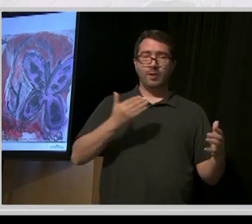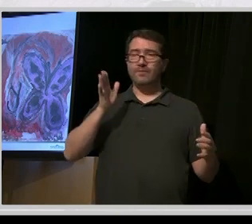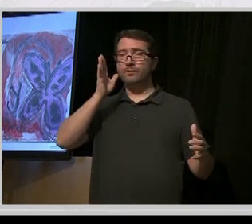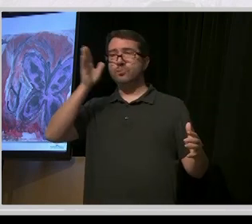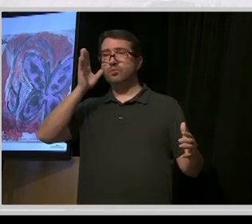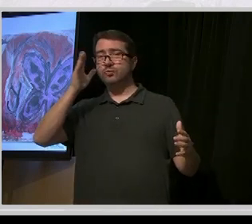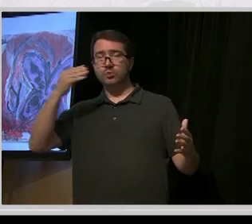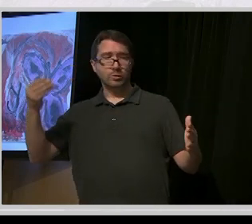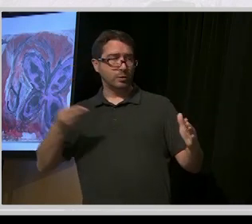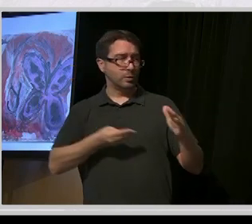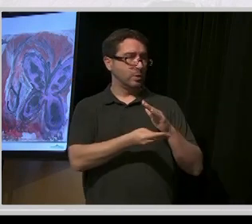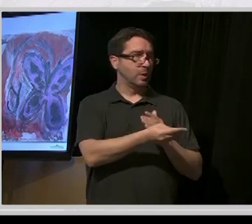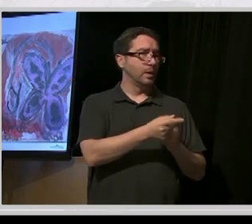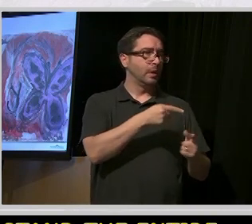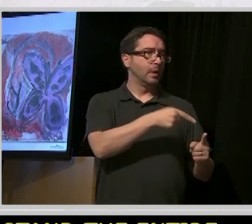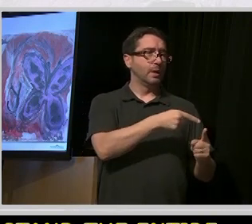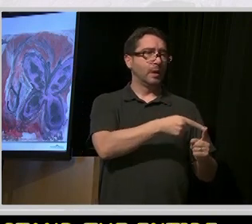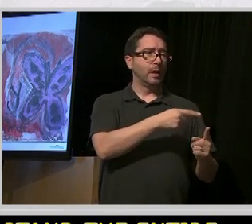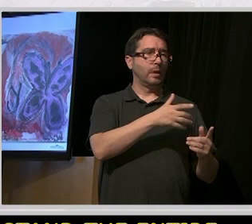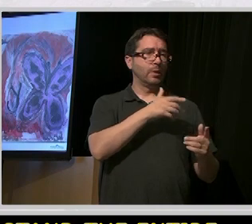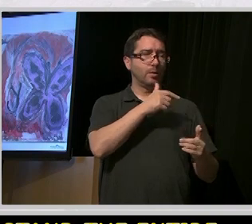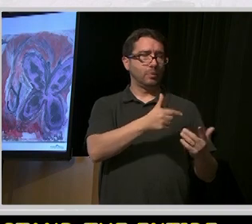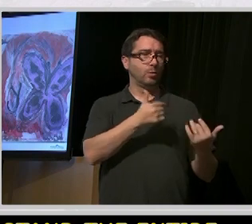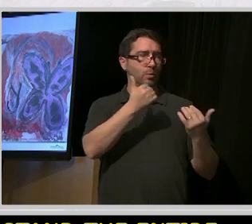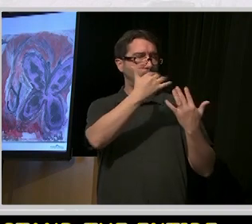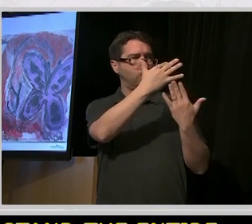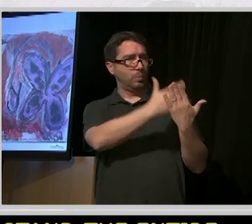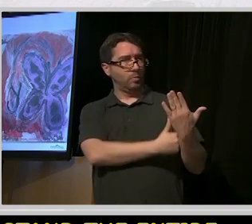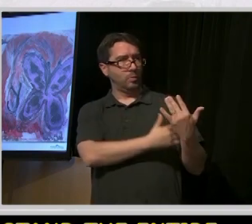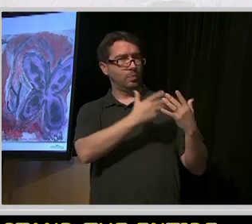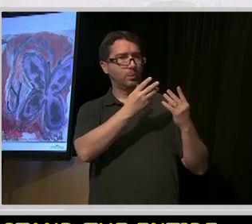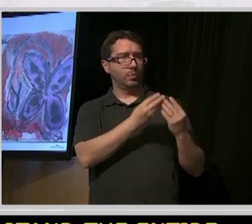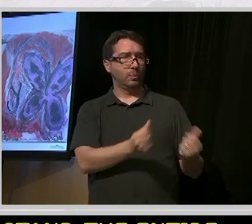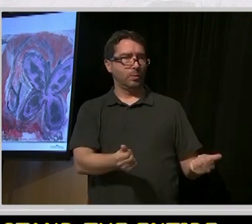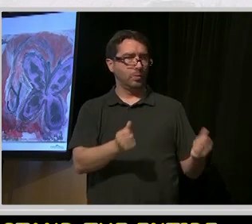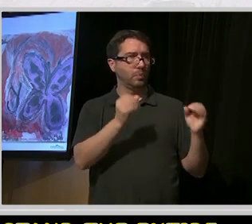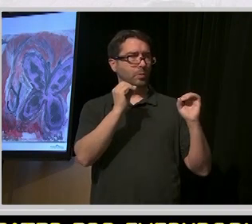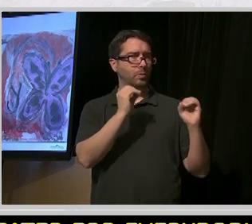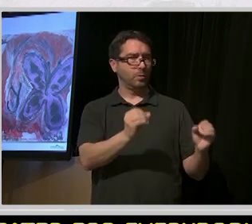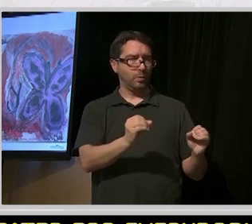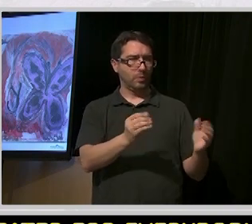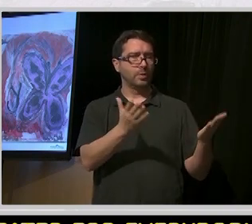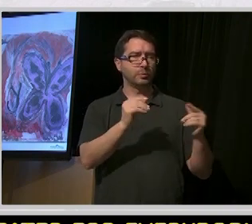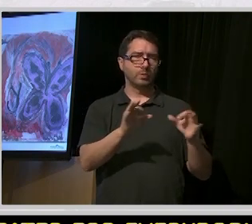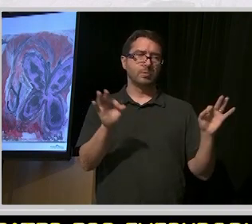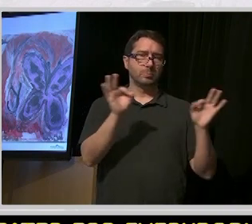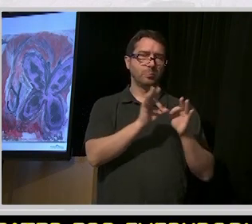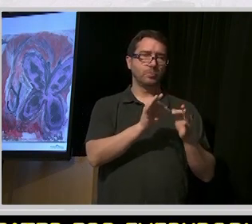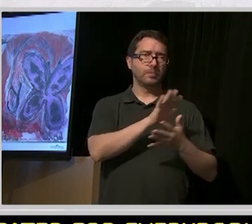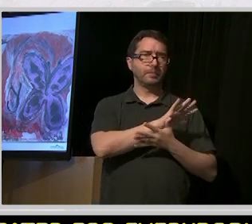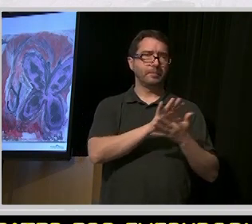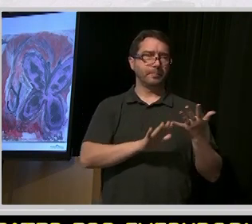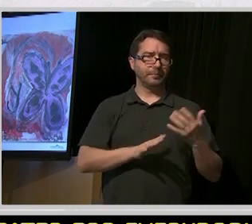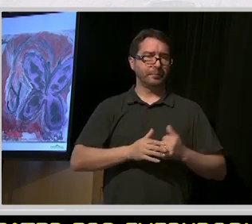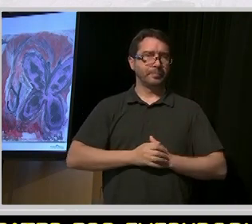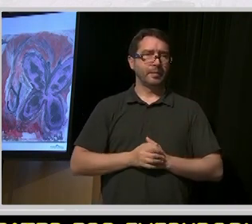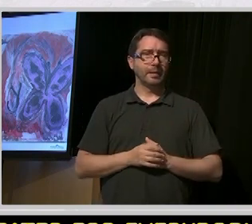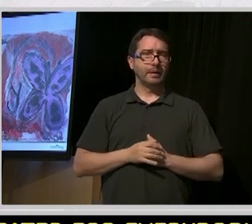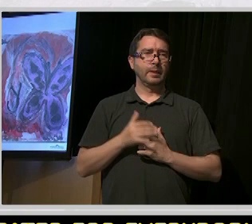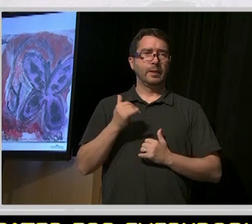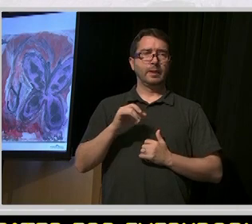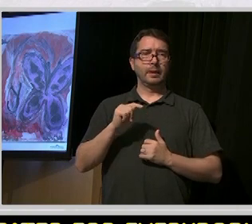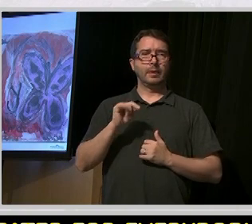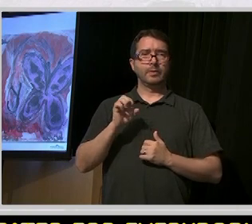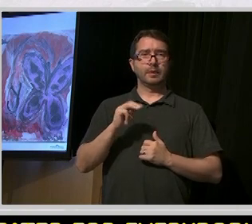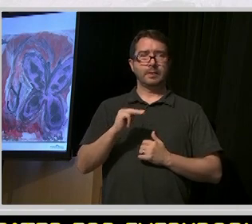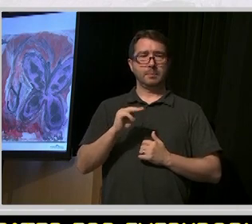back to the situation of having to ration and wait lists. Okay? So that's another very, very important part of all that. So Tim's now going to talk